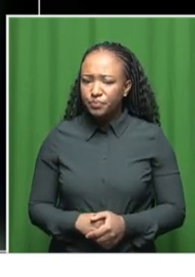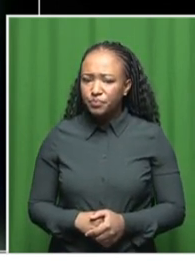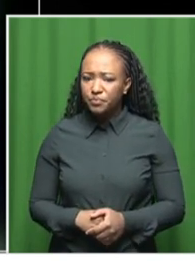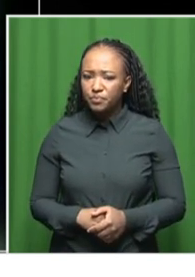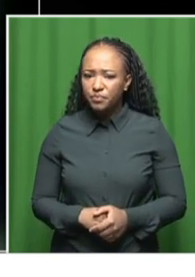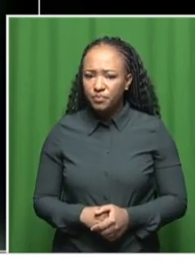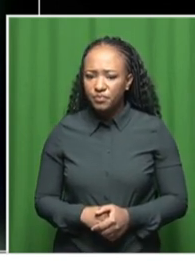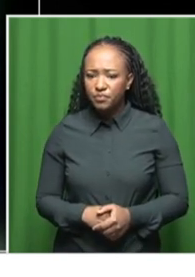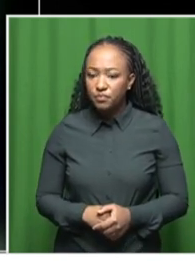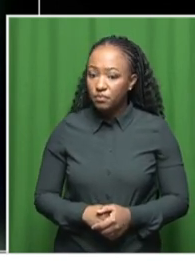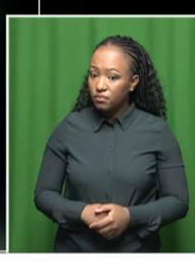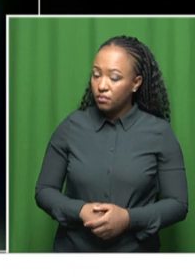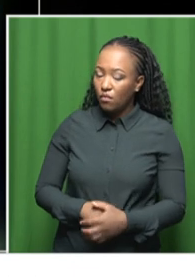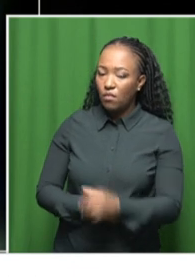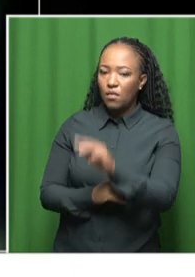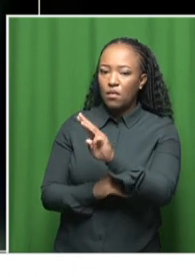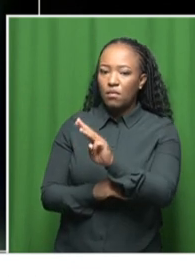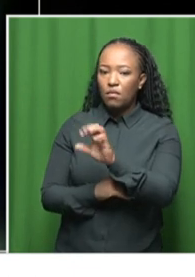Wendy? Wendy?